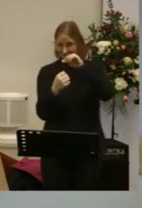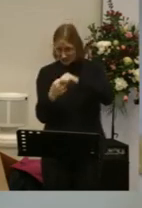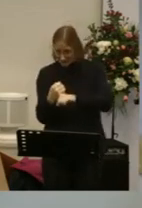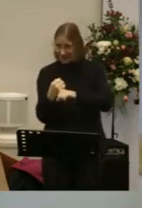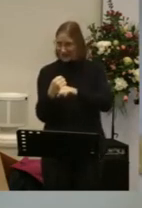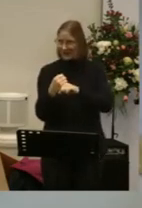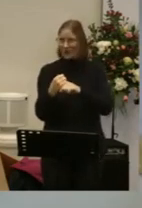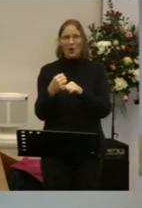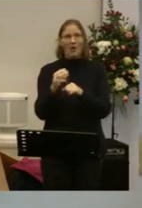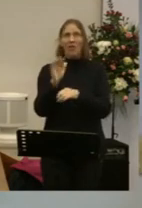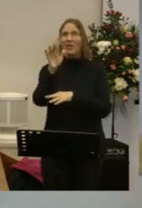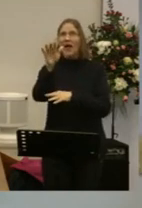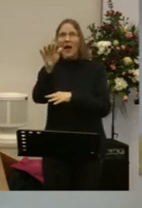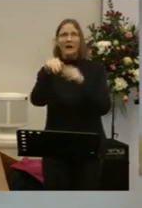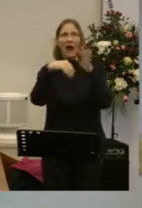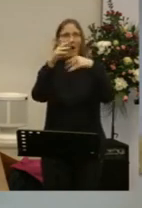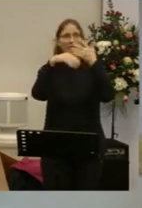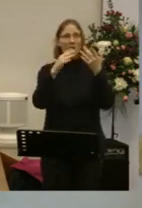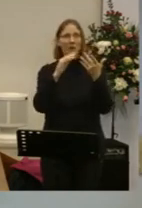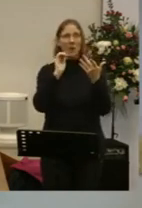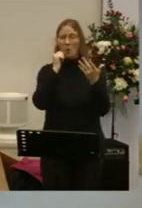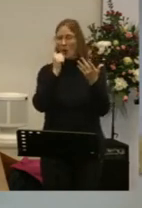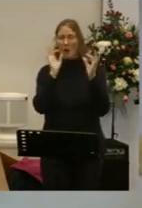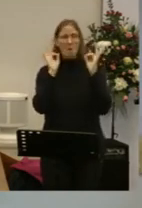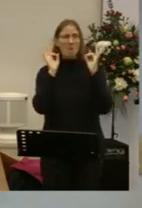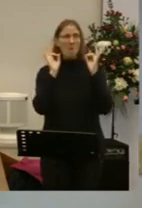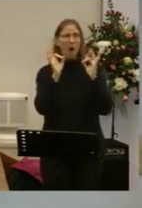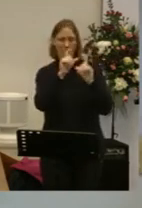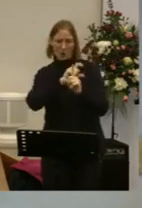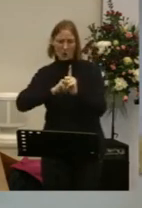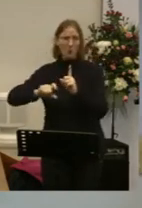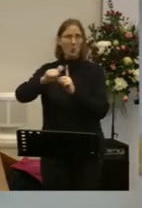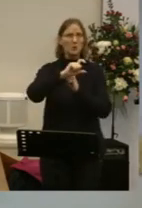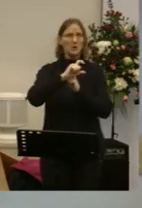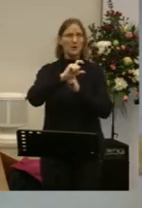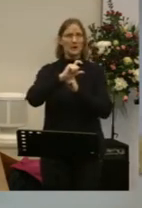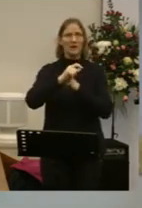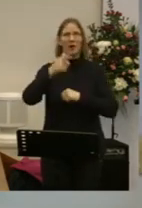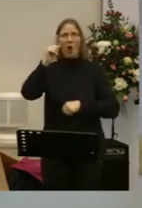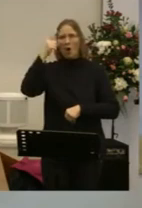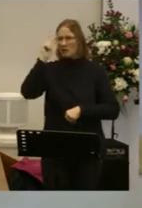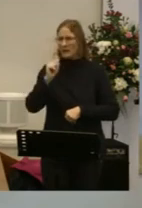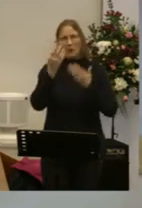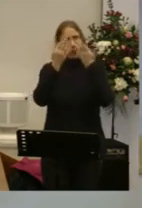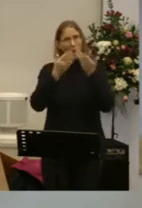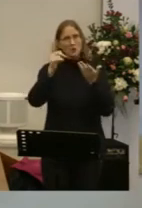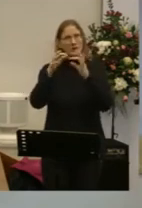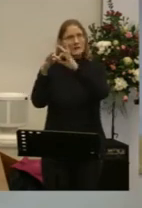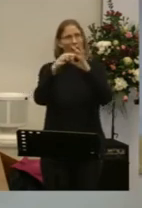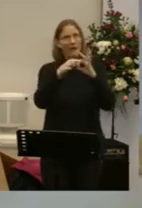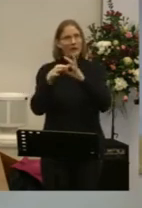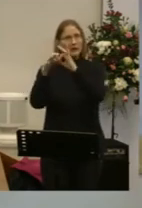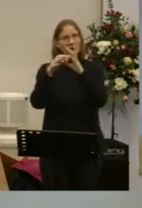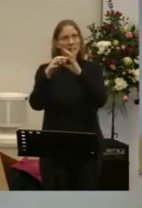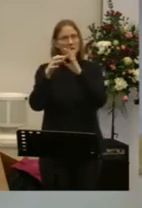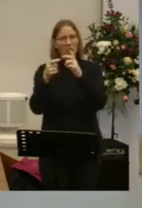worshippers together So it can't just be that Because if it were that, then why